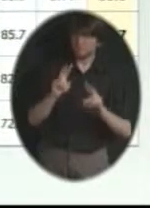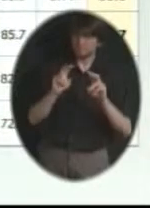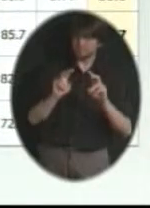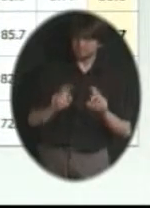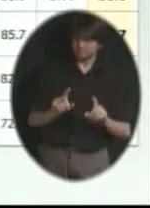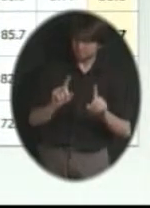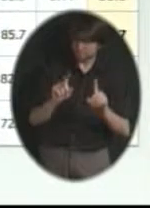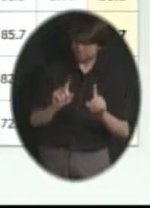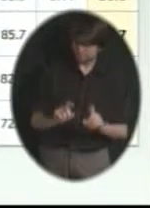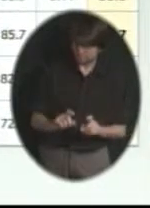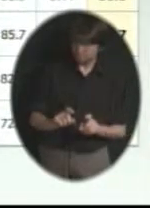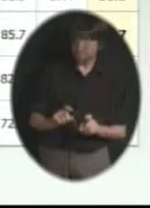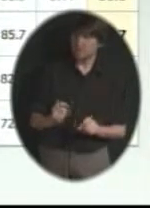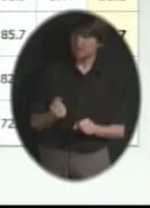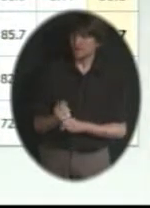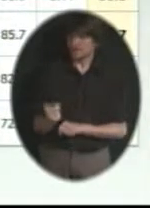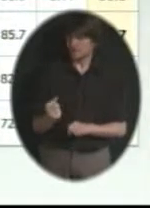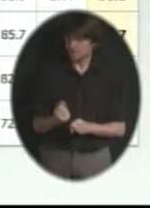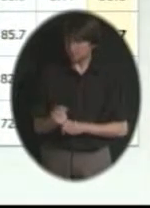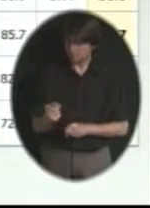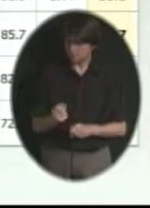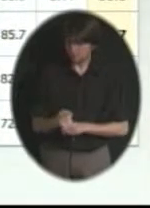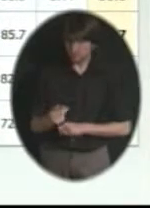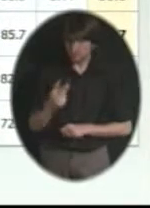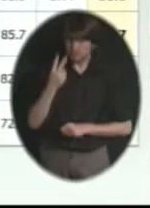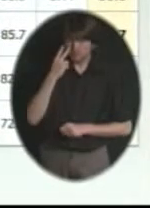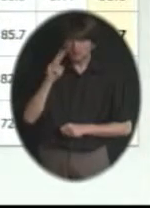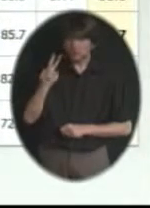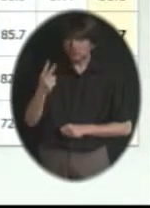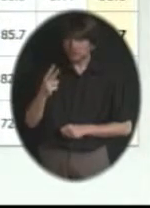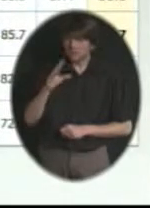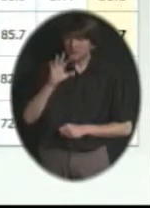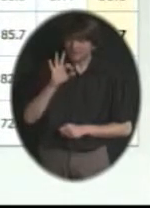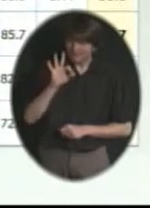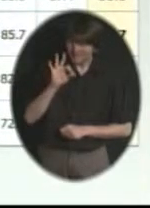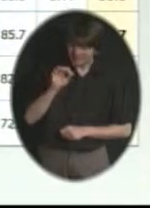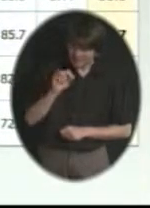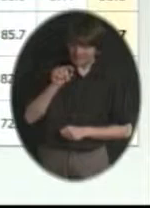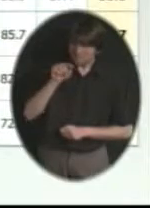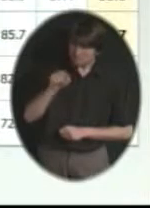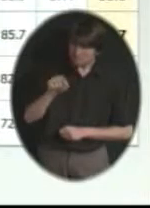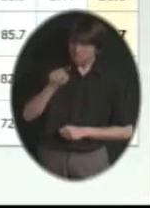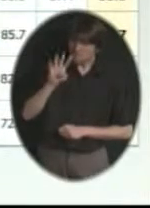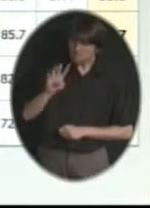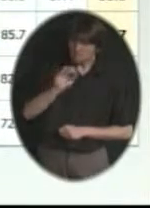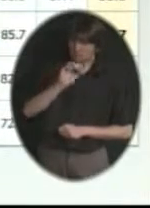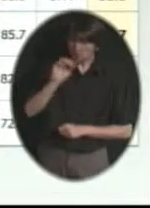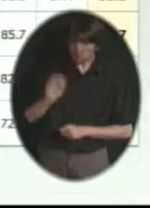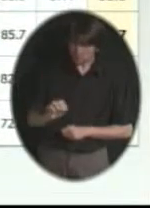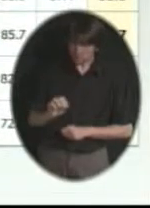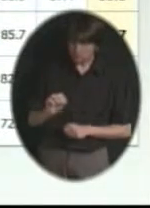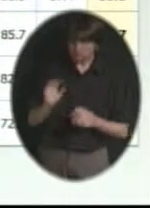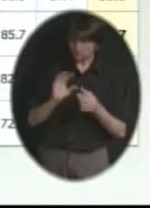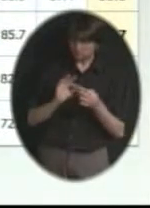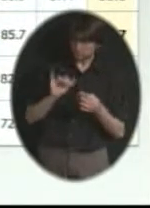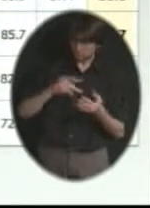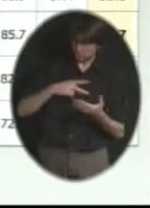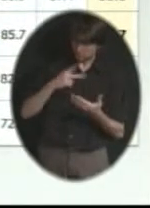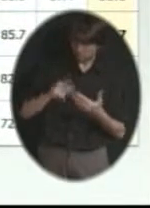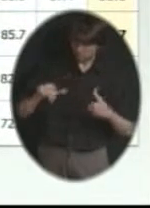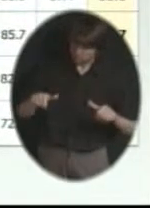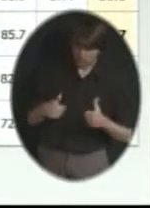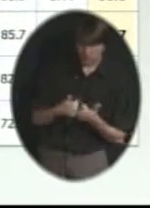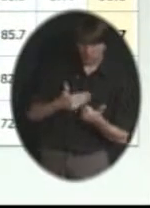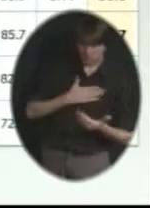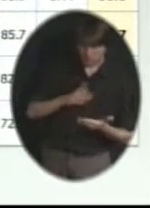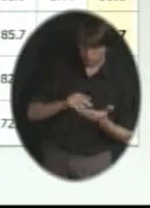us some indication of that. And I love that second one, 90.4% say that the program is a challenge for their student. And don't